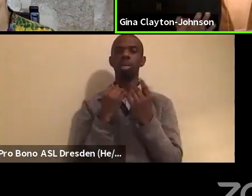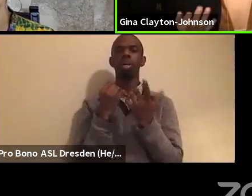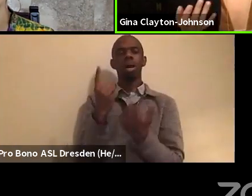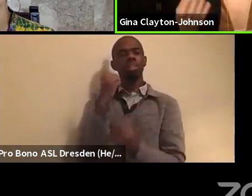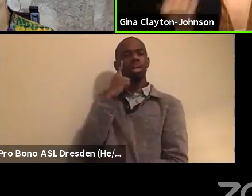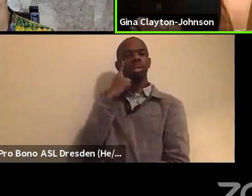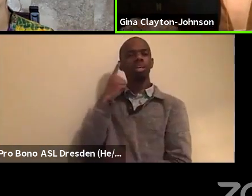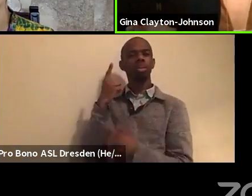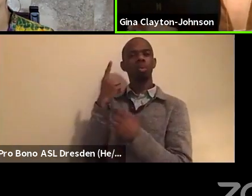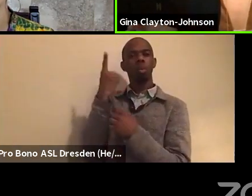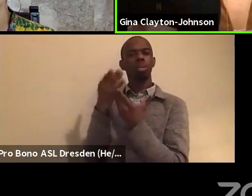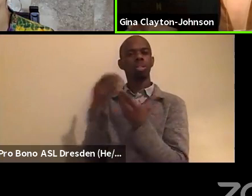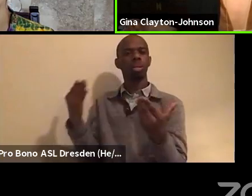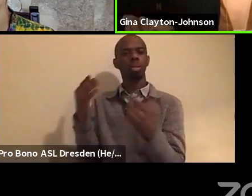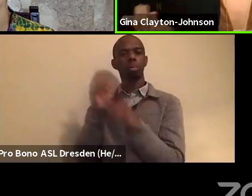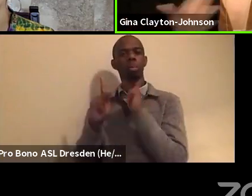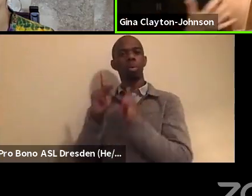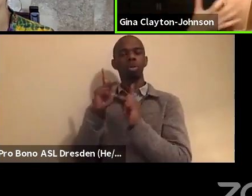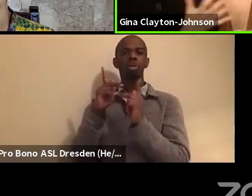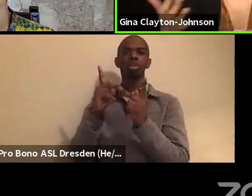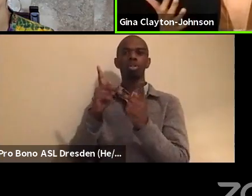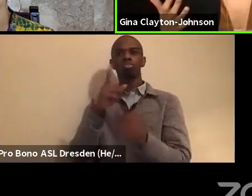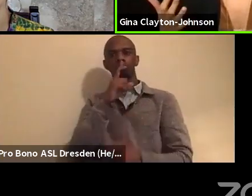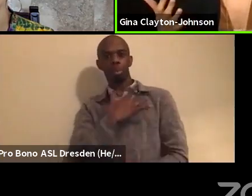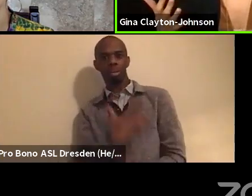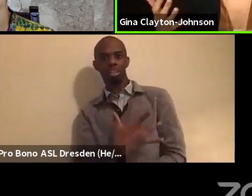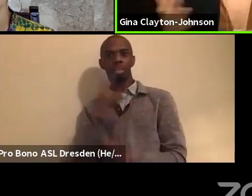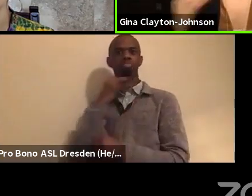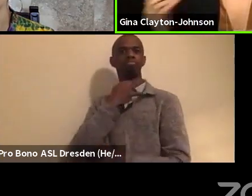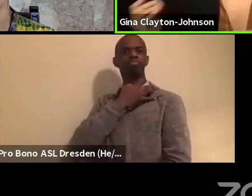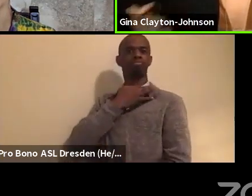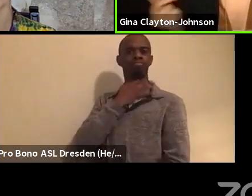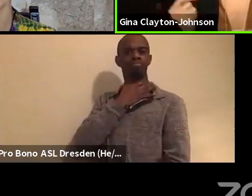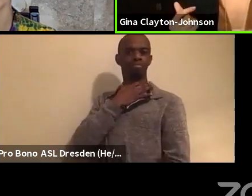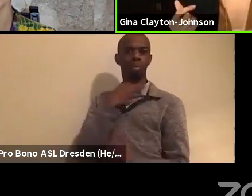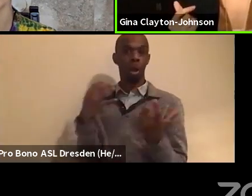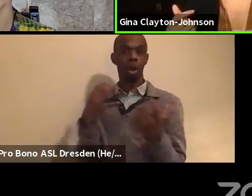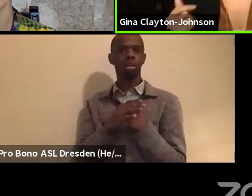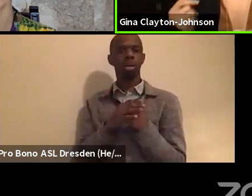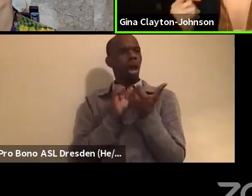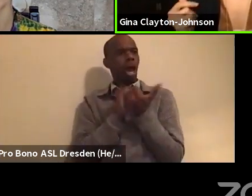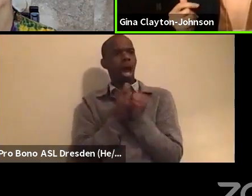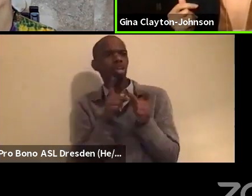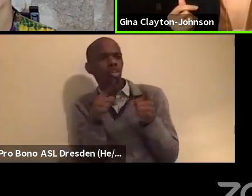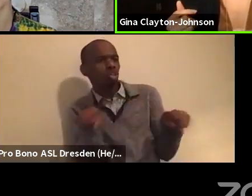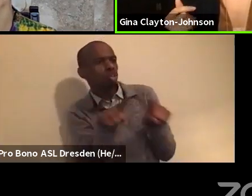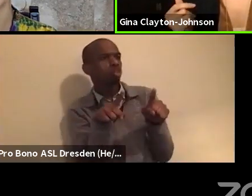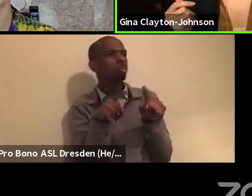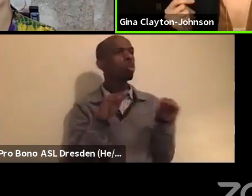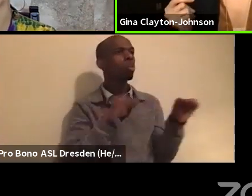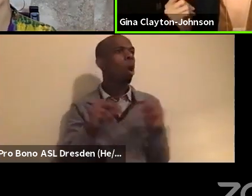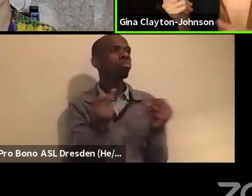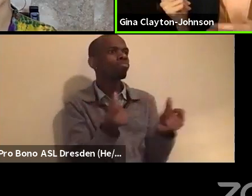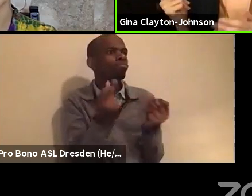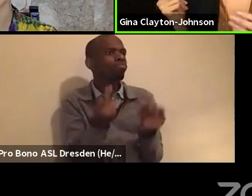oftentimes is how in the world did you manage to move that quickly, right? To go from,